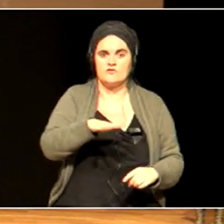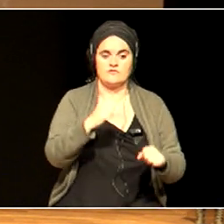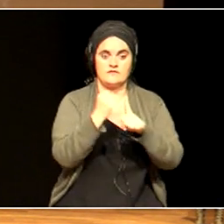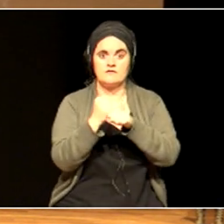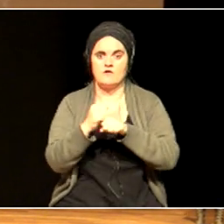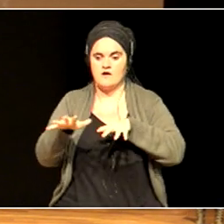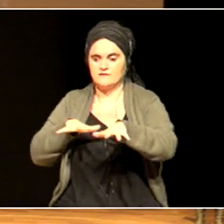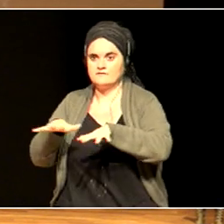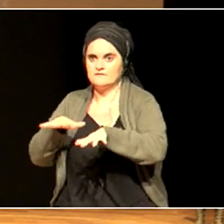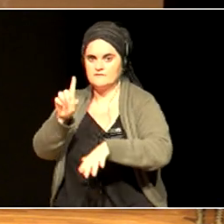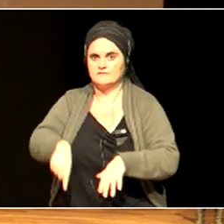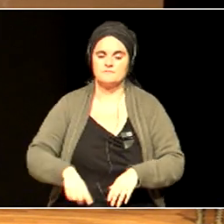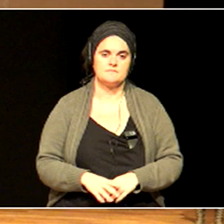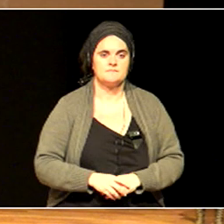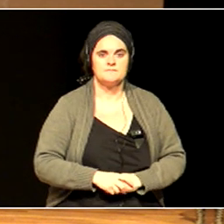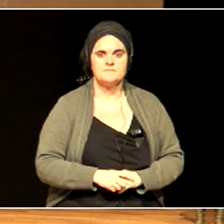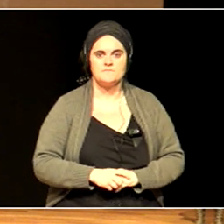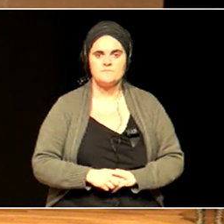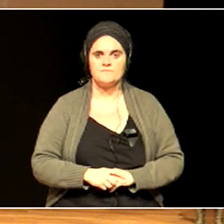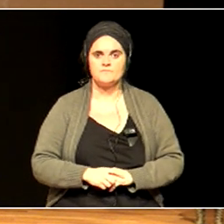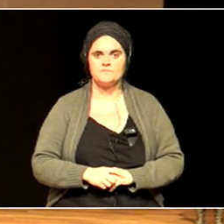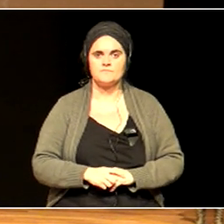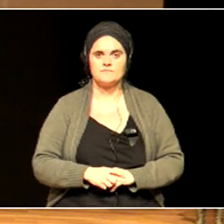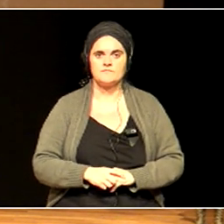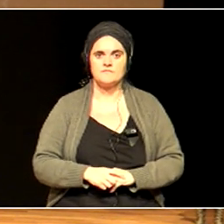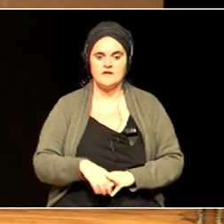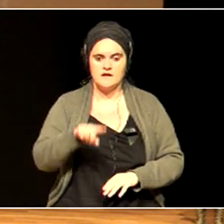And ethics, power and government.